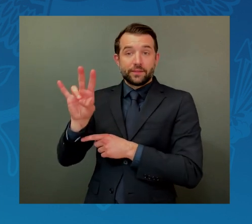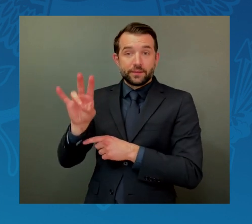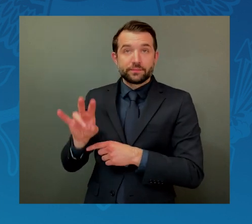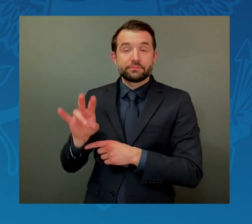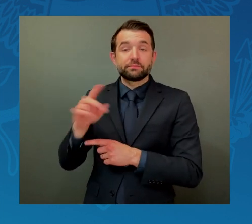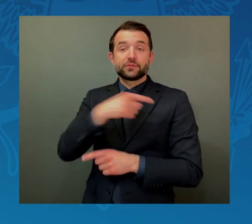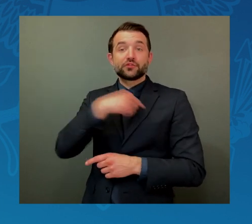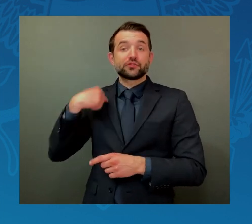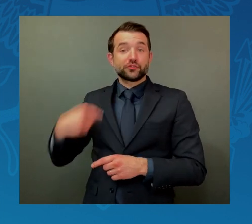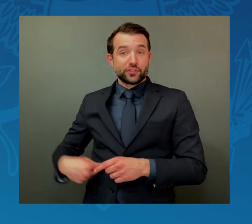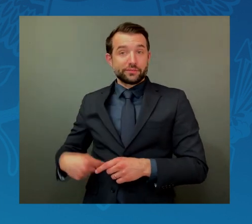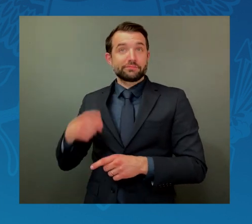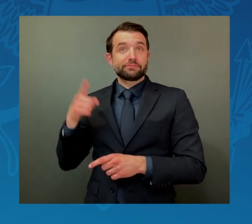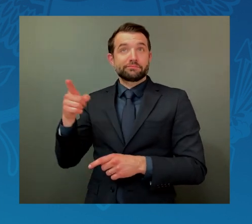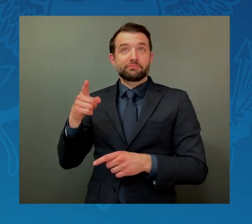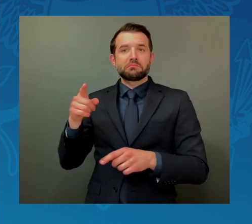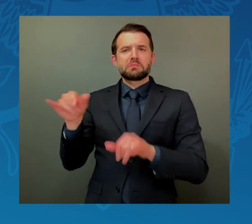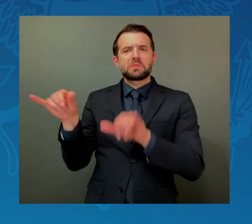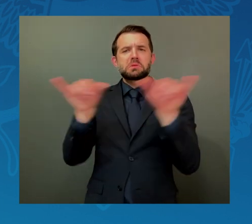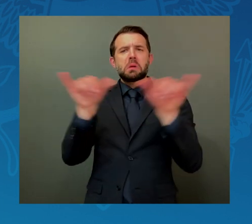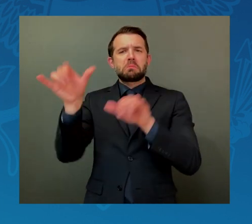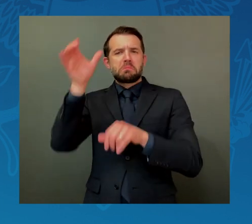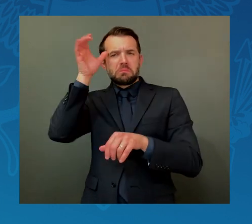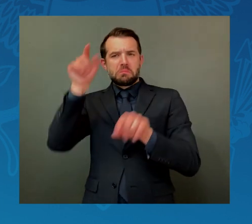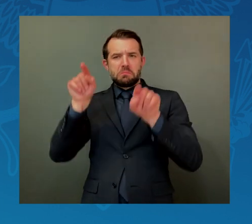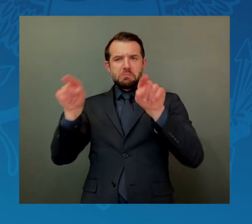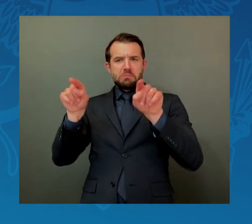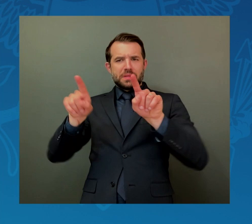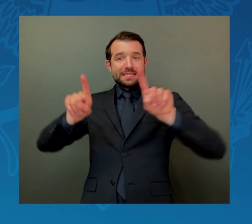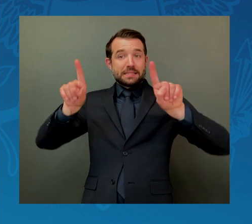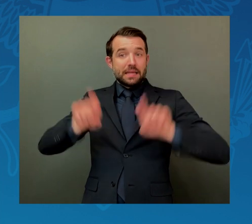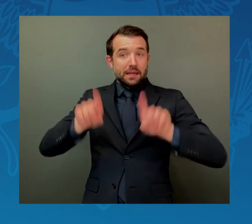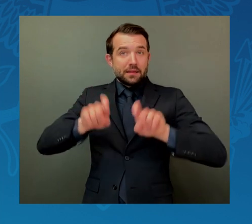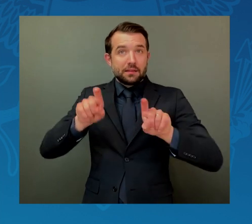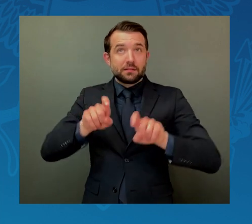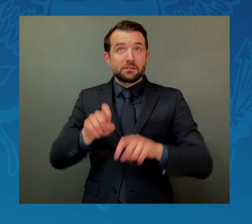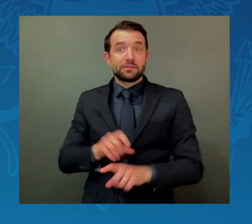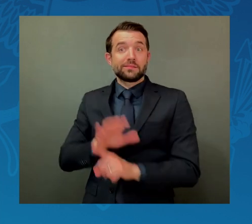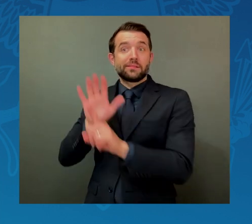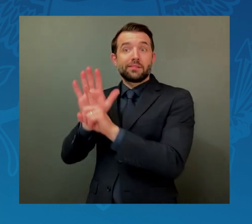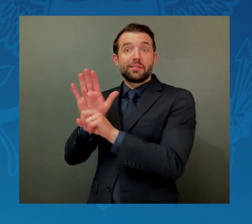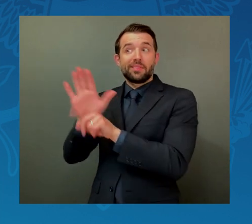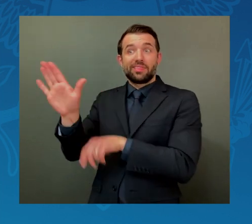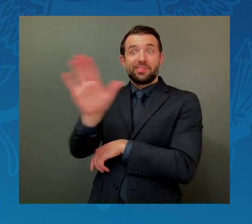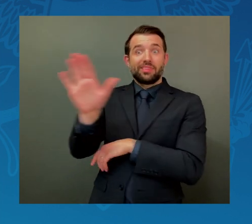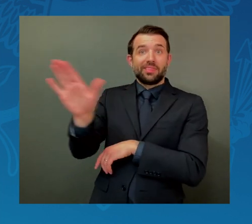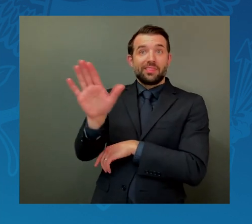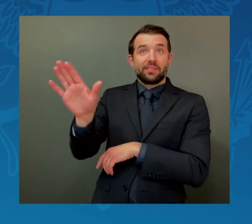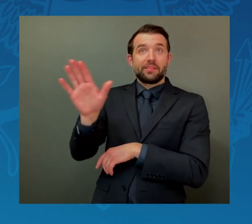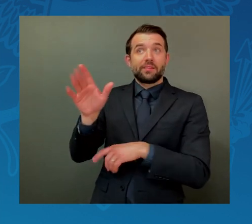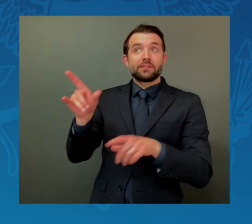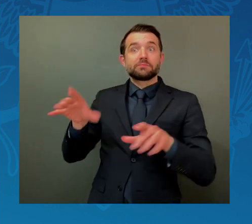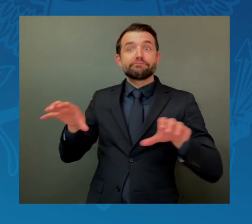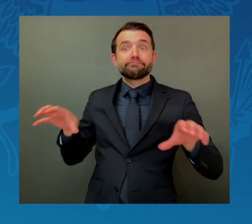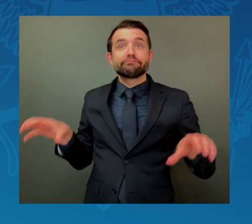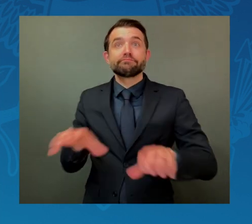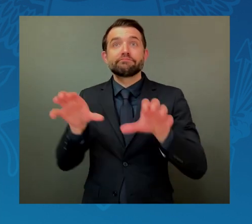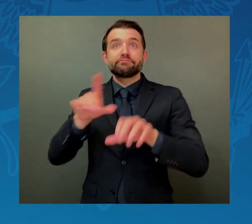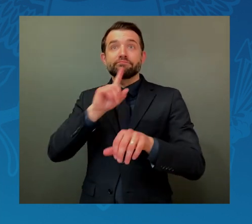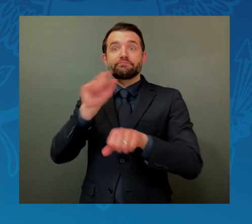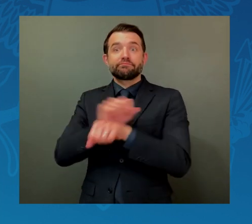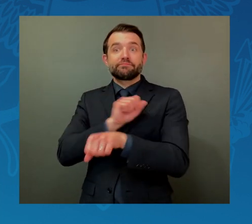These tests are part of their efforts to develop anti-satellite weapons